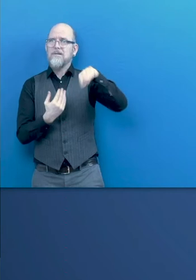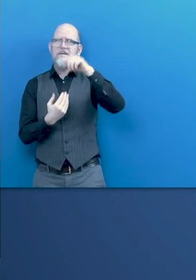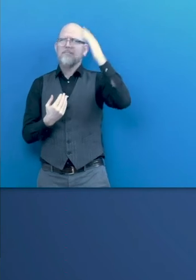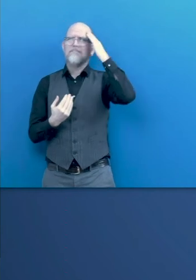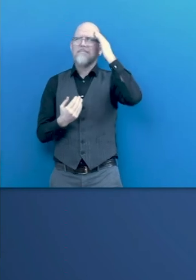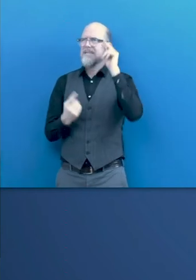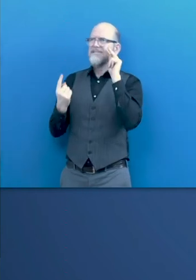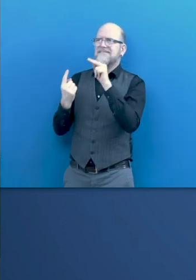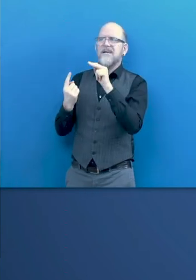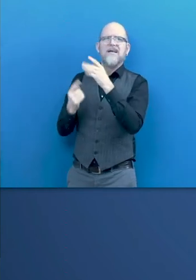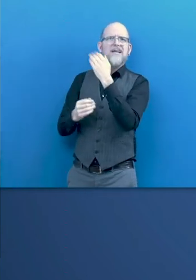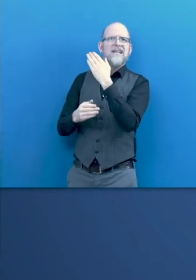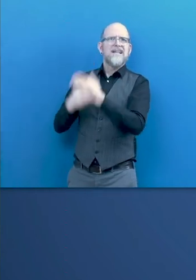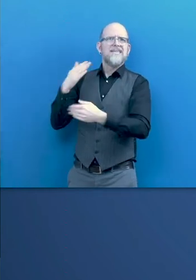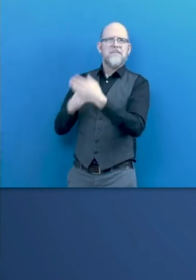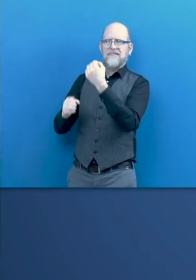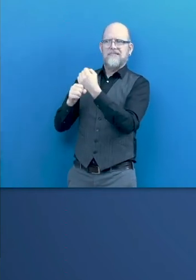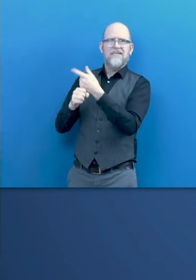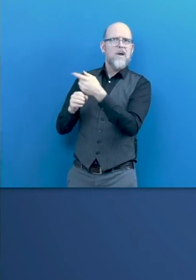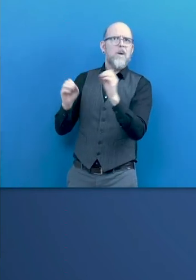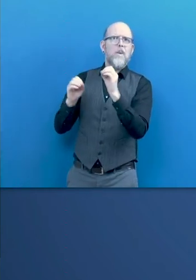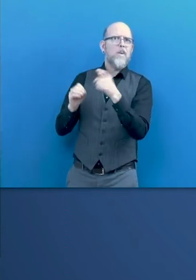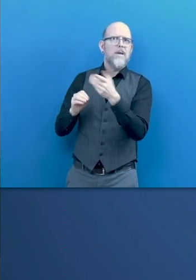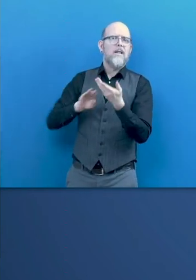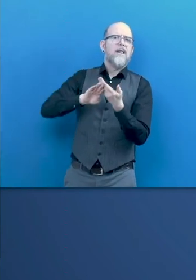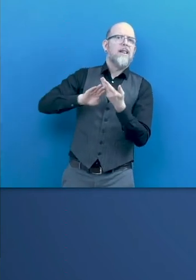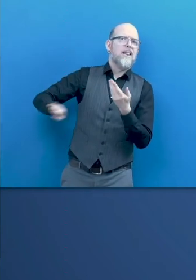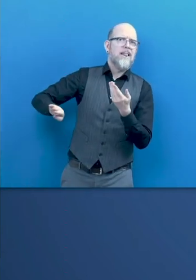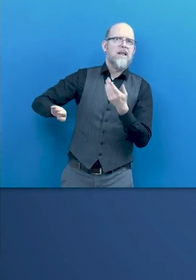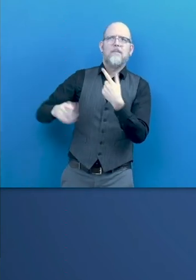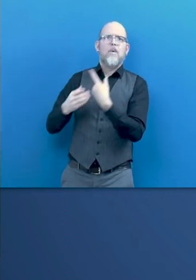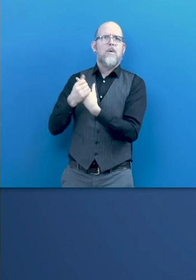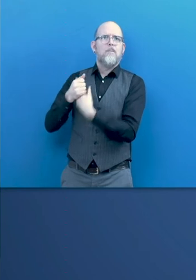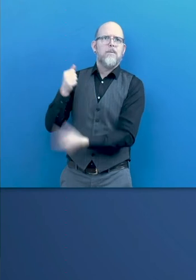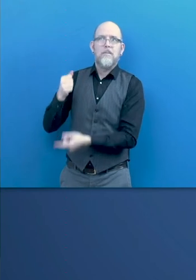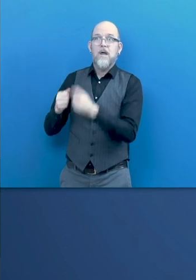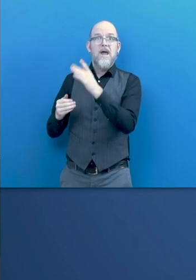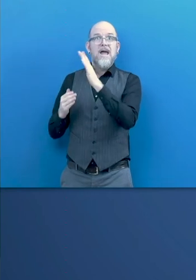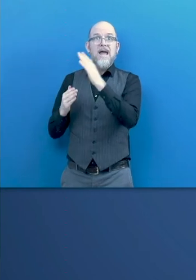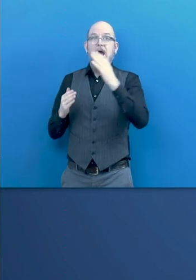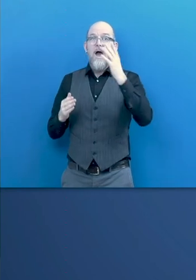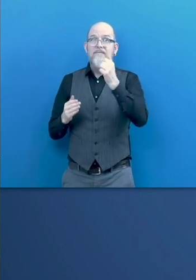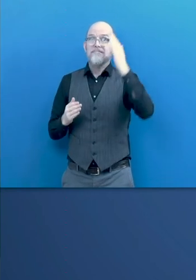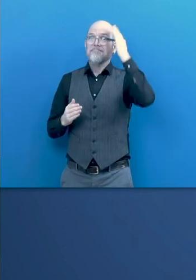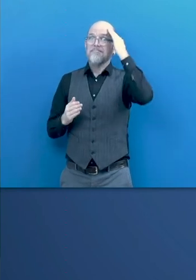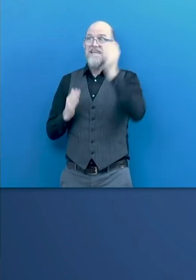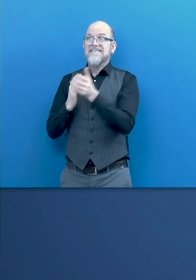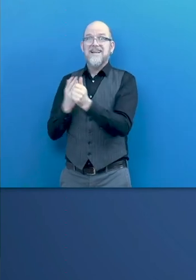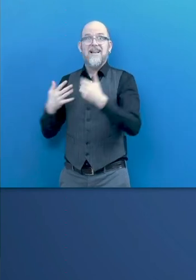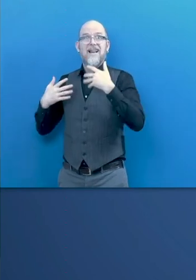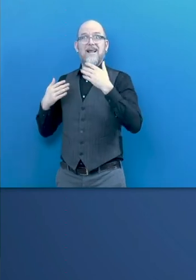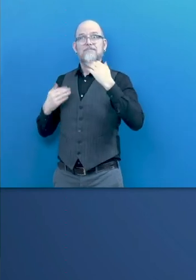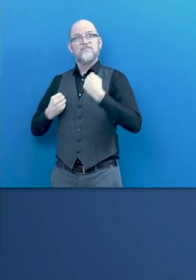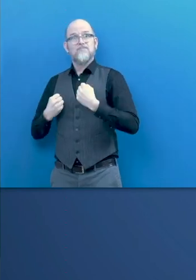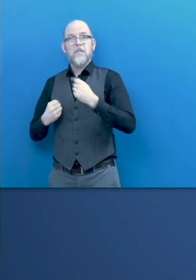a loss of talent for businesses, and we have seen during 2020 that the-19 situation is